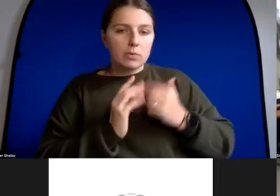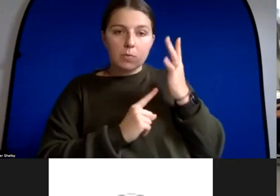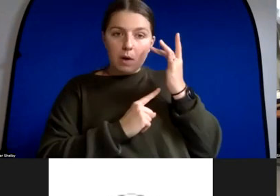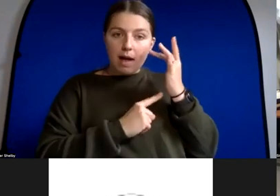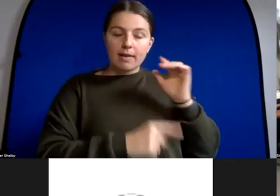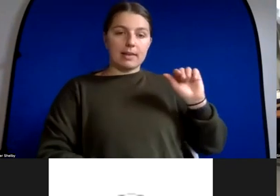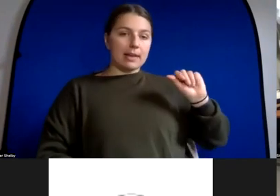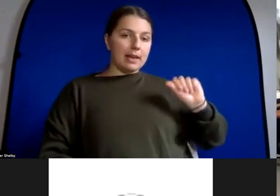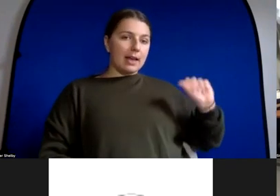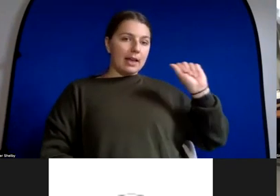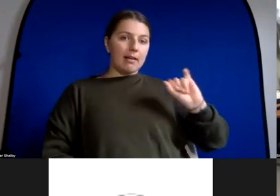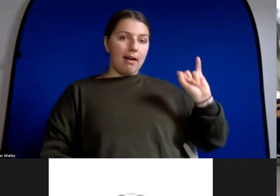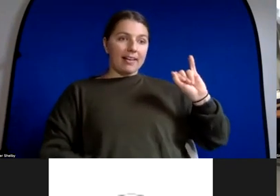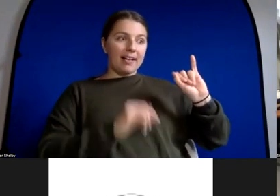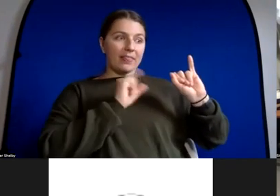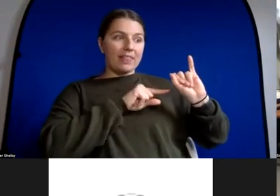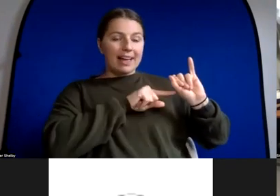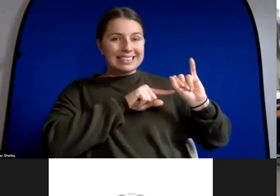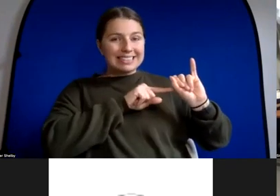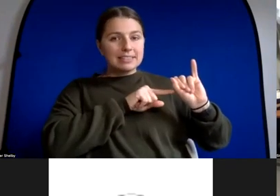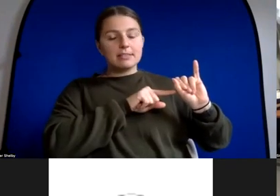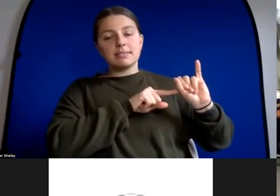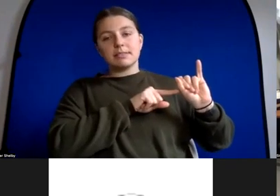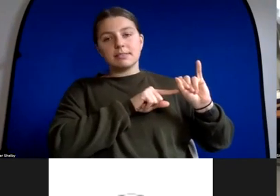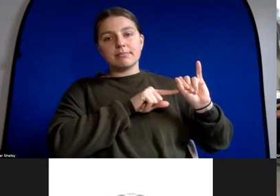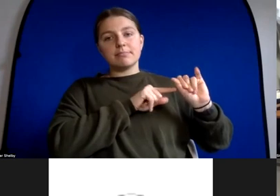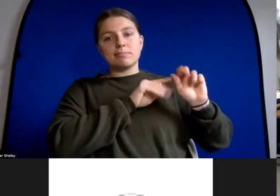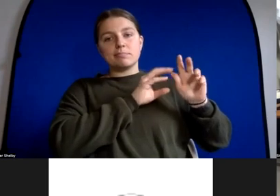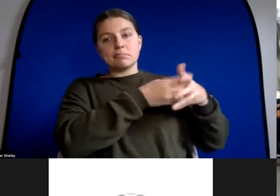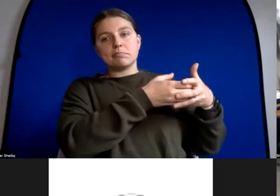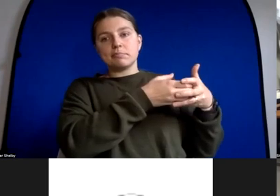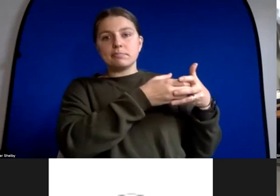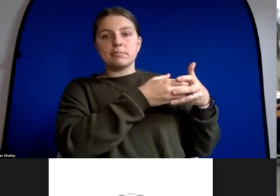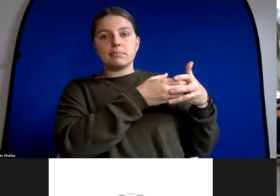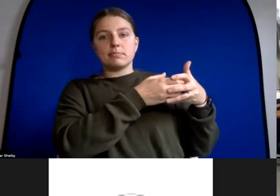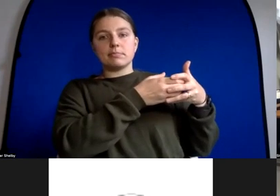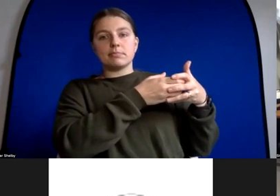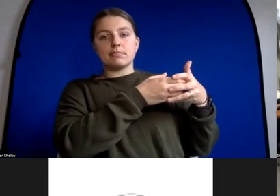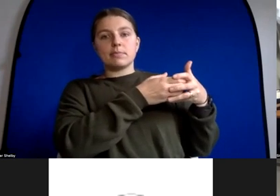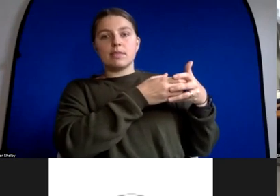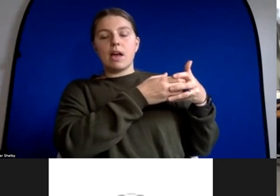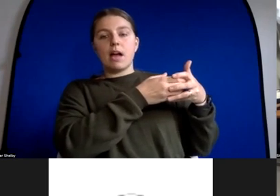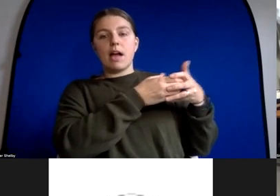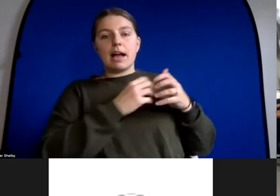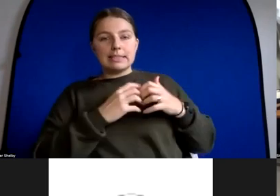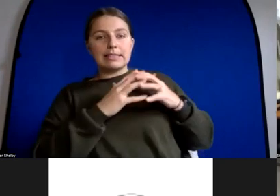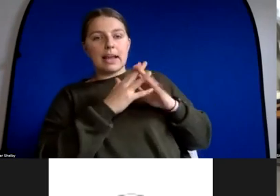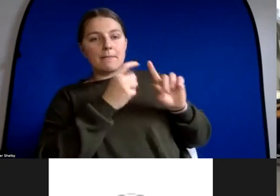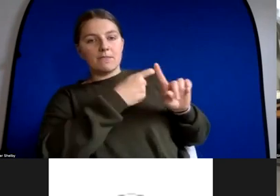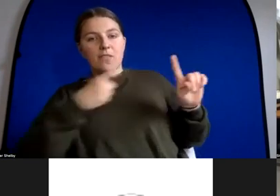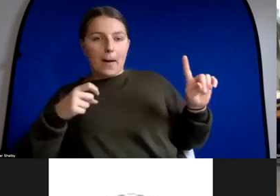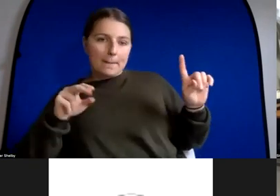like i've said learn from uh neural networks and that's the same way people learn